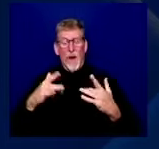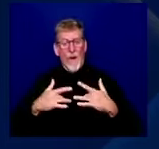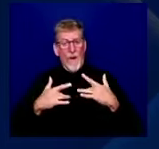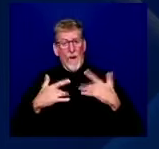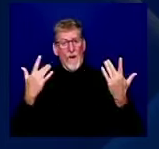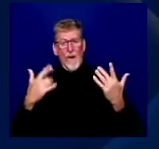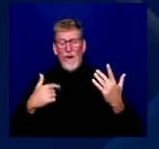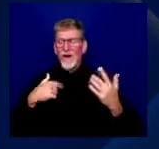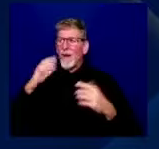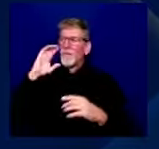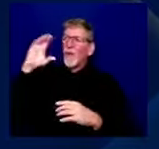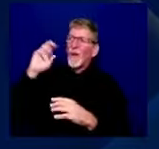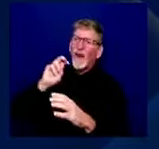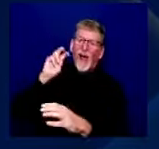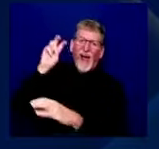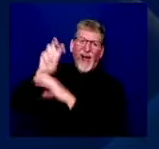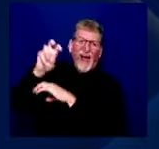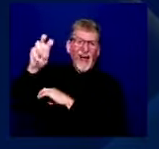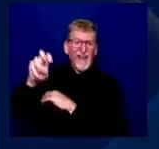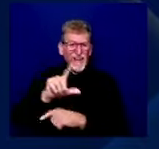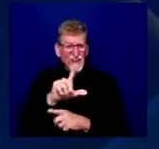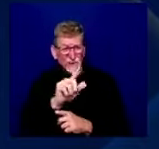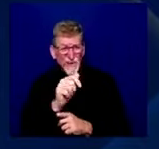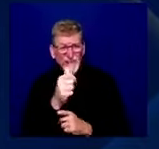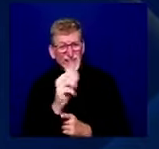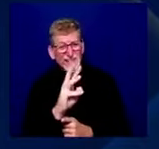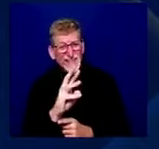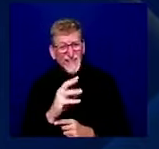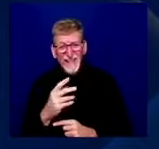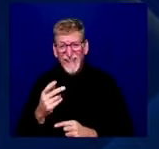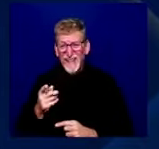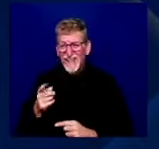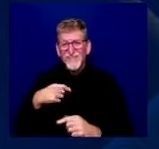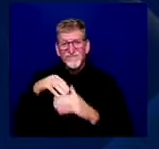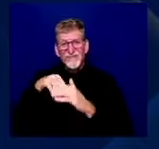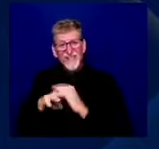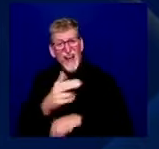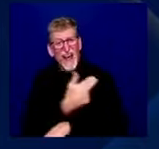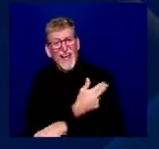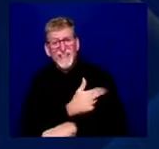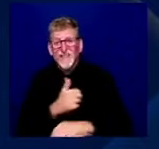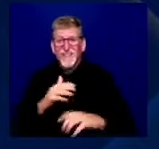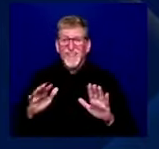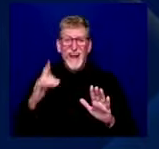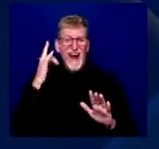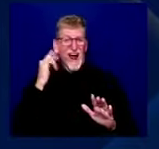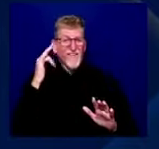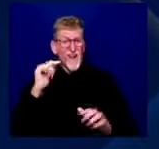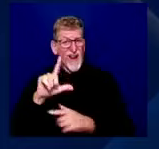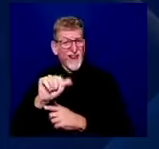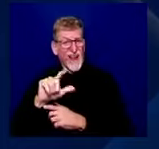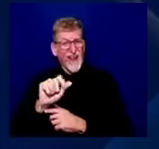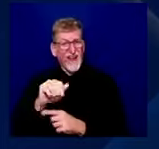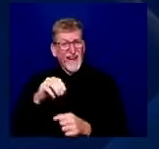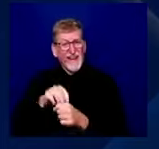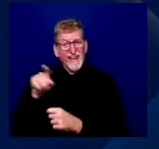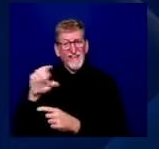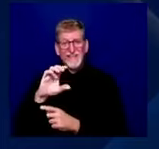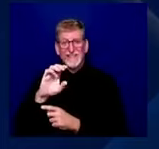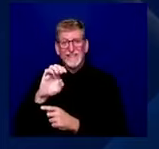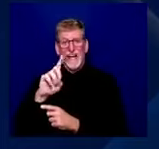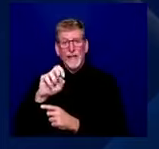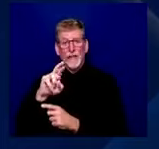Hospital in Los Angeles, California, where we expected to be the happiest day of our lives. And we walked straight into a nightmare.